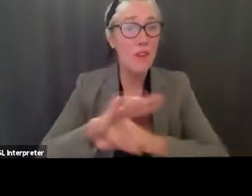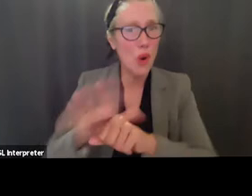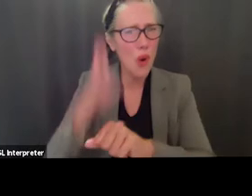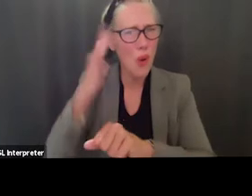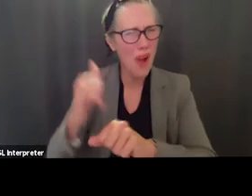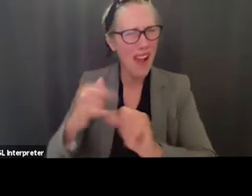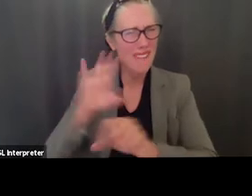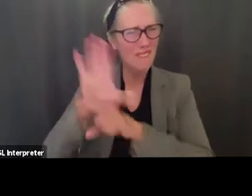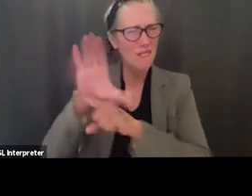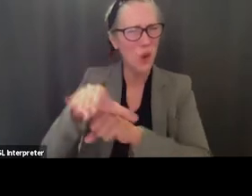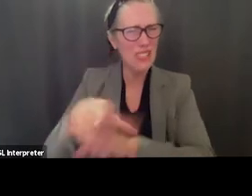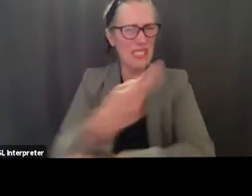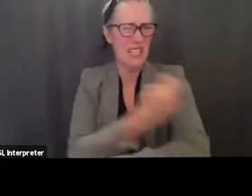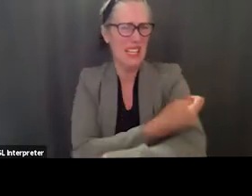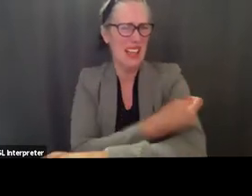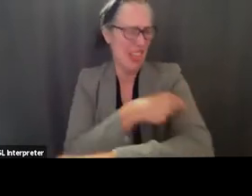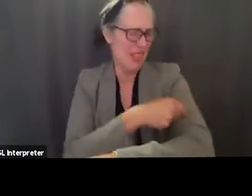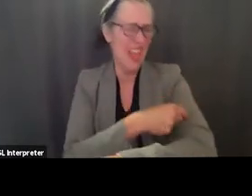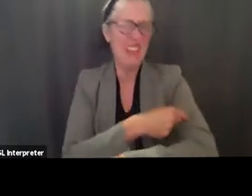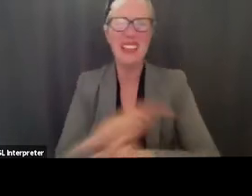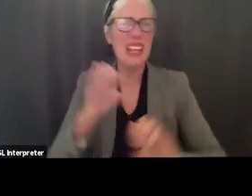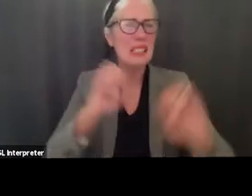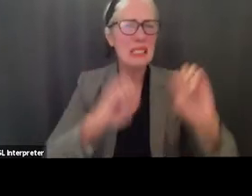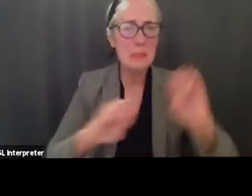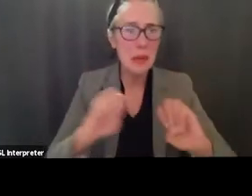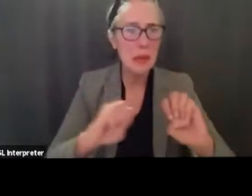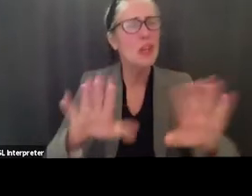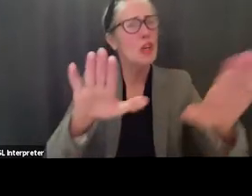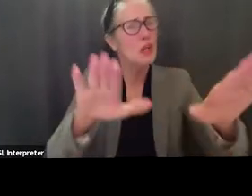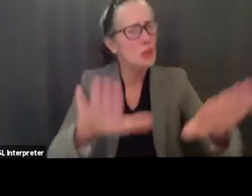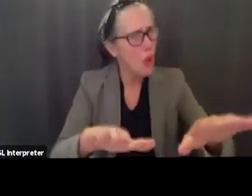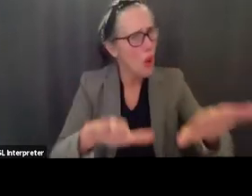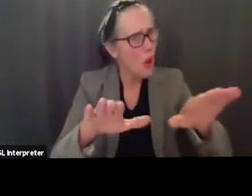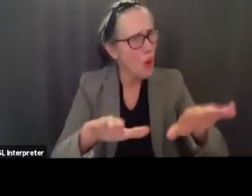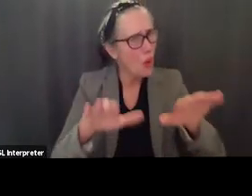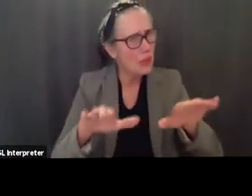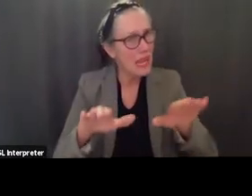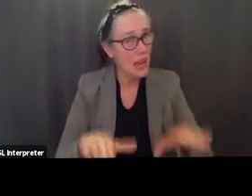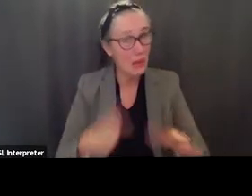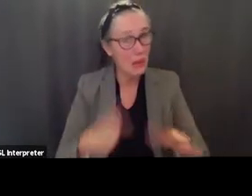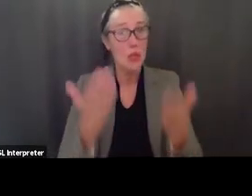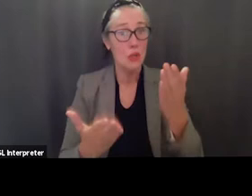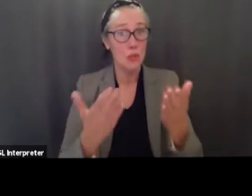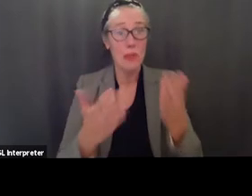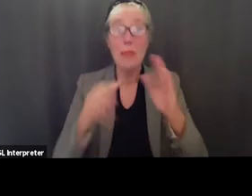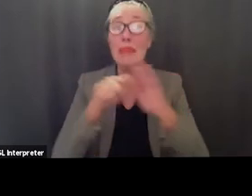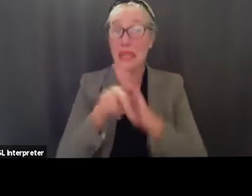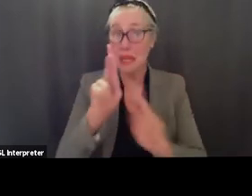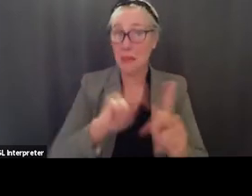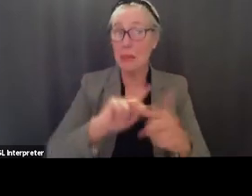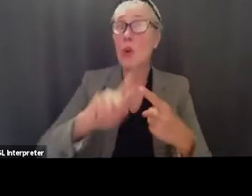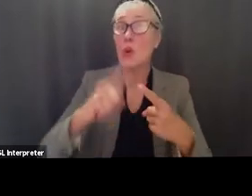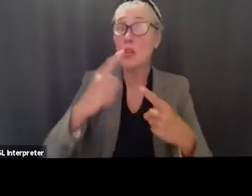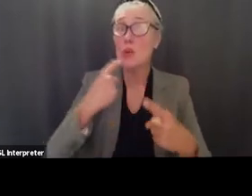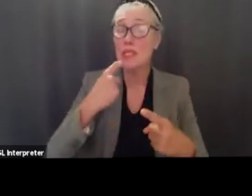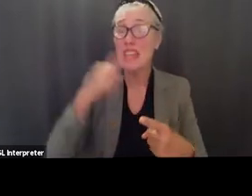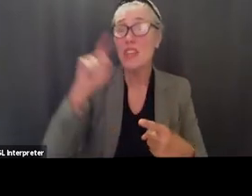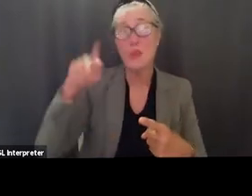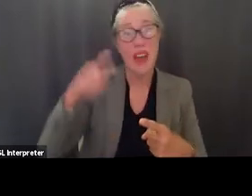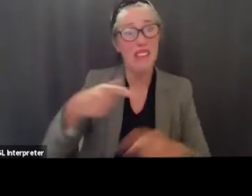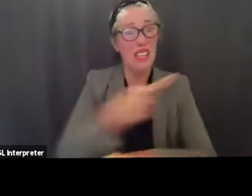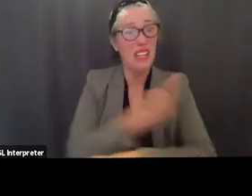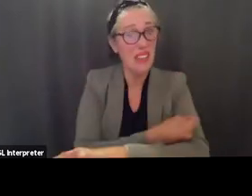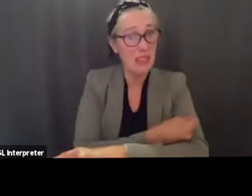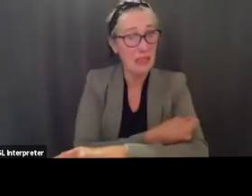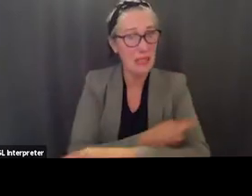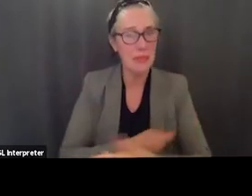an experiment on them we need to slow down guys please slow down you could be killing people by saying take this and